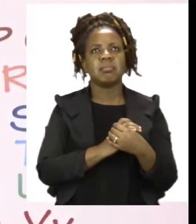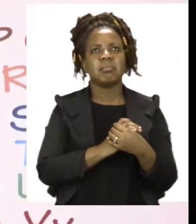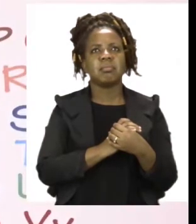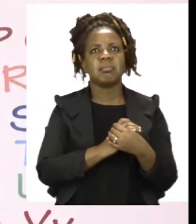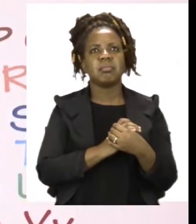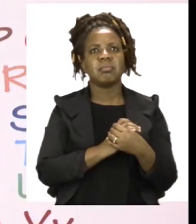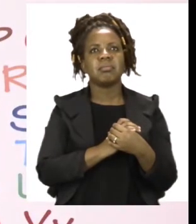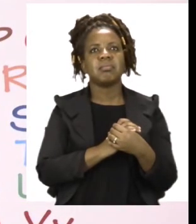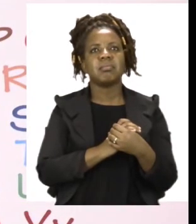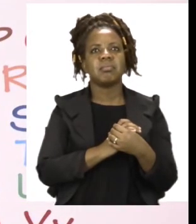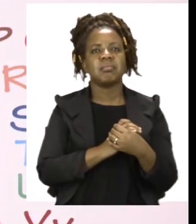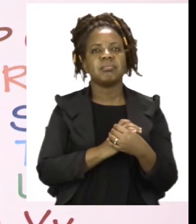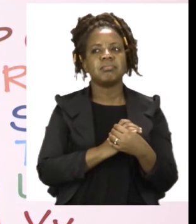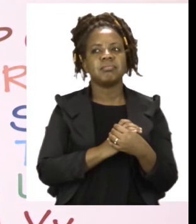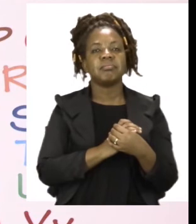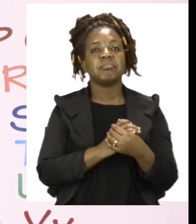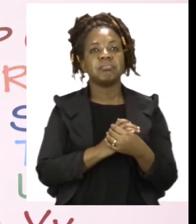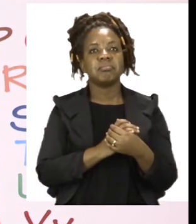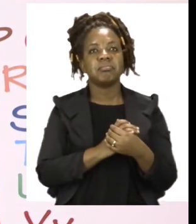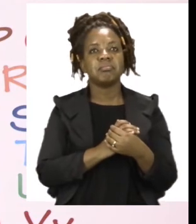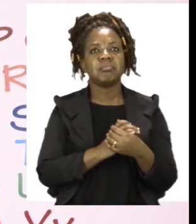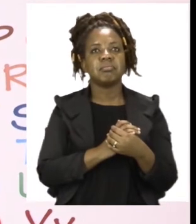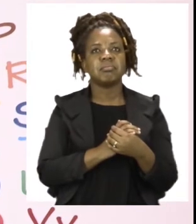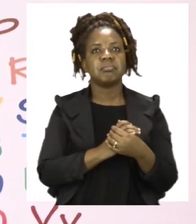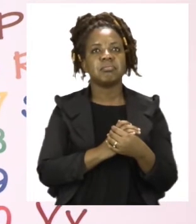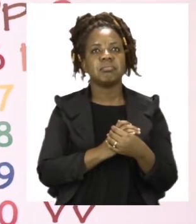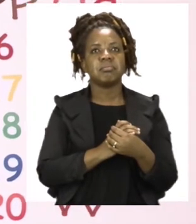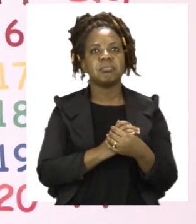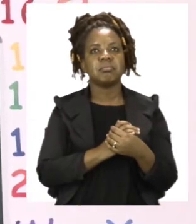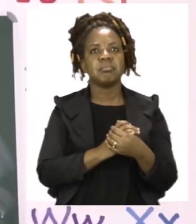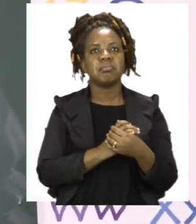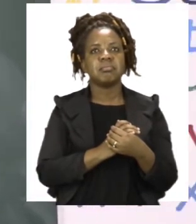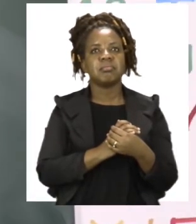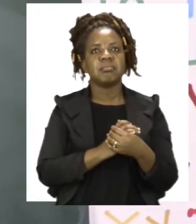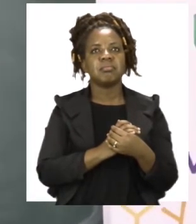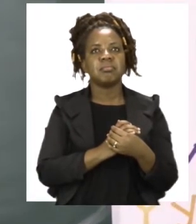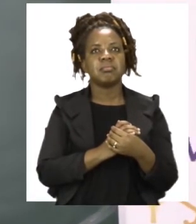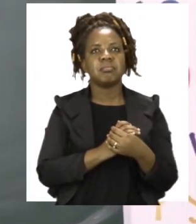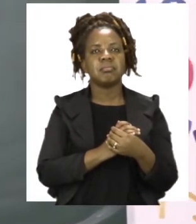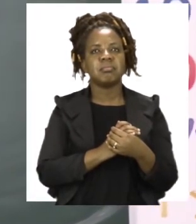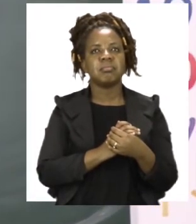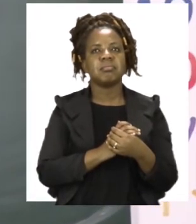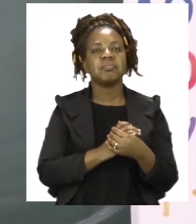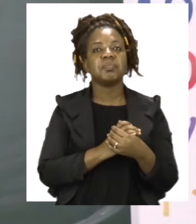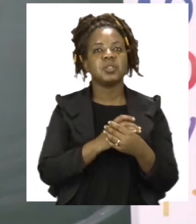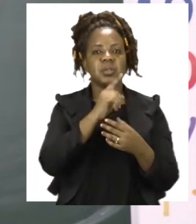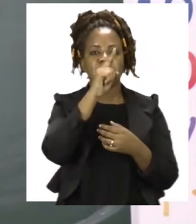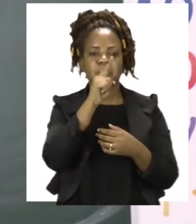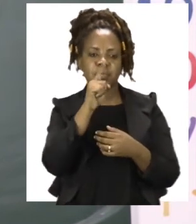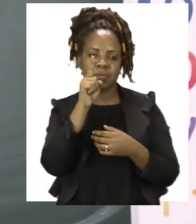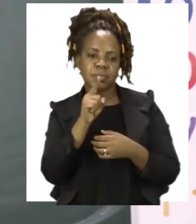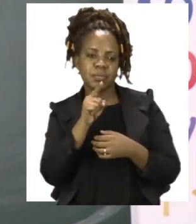board. Now, we have our pentagon here so we are going to count the sides that we have.